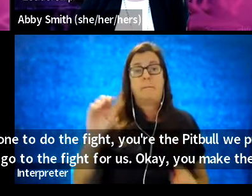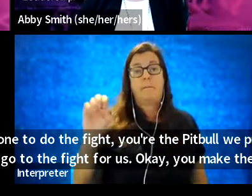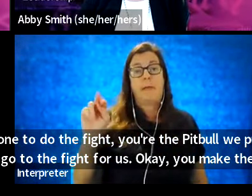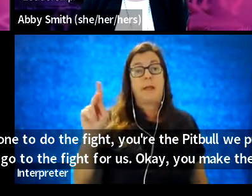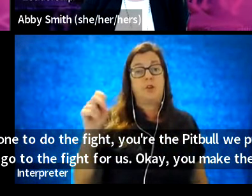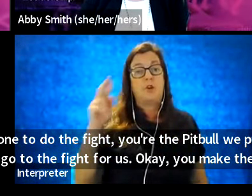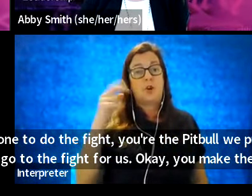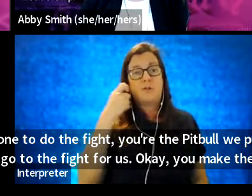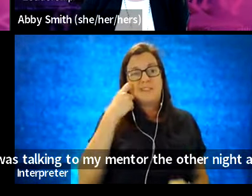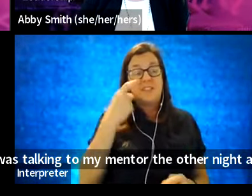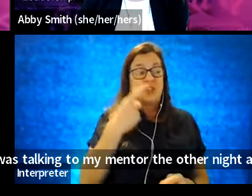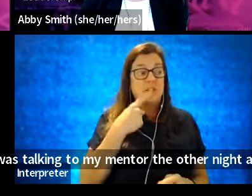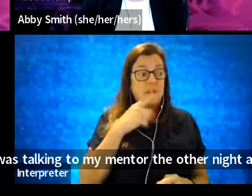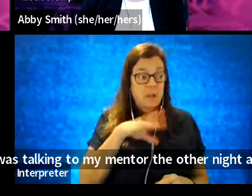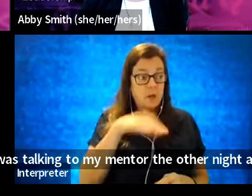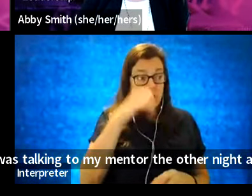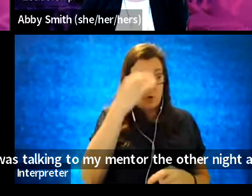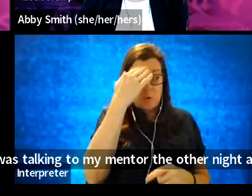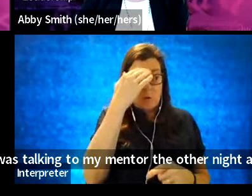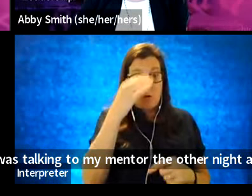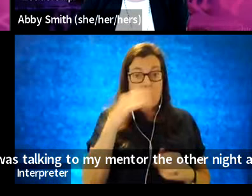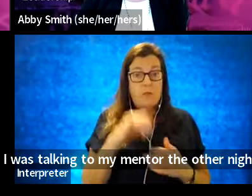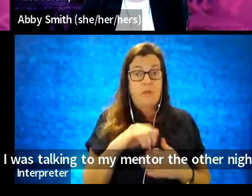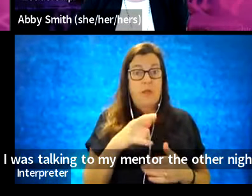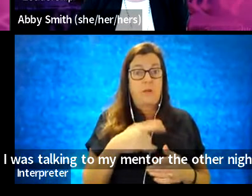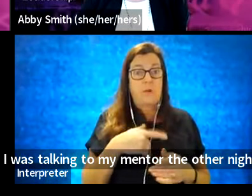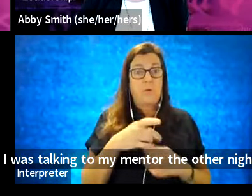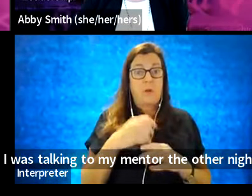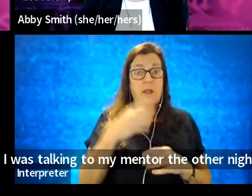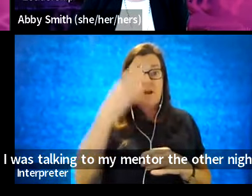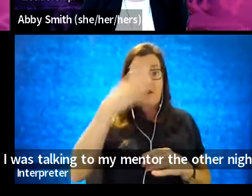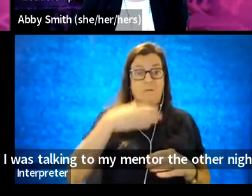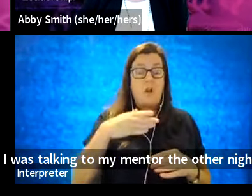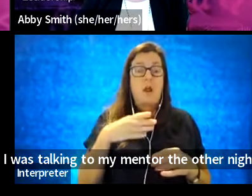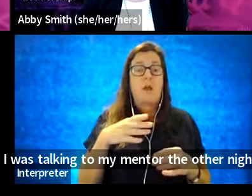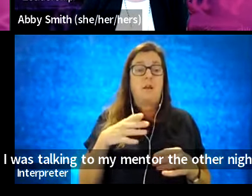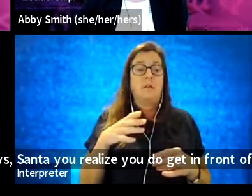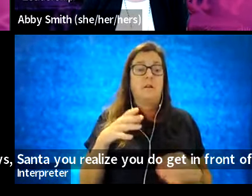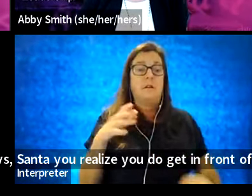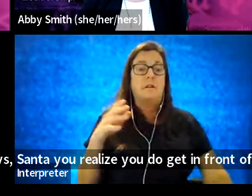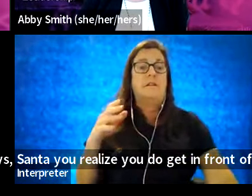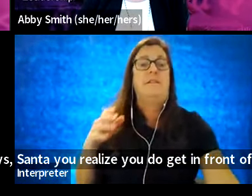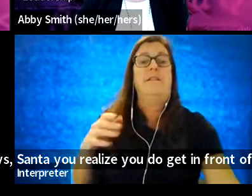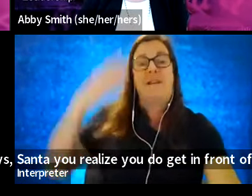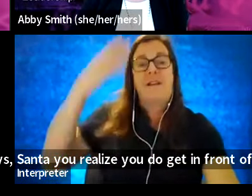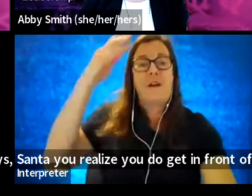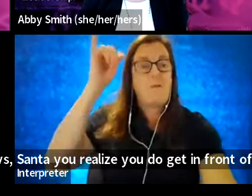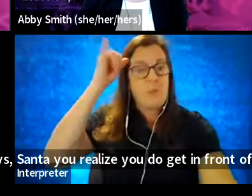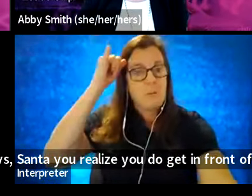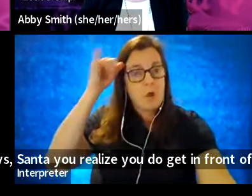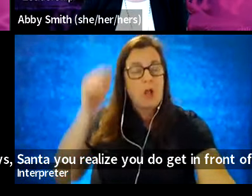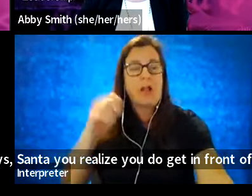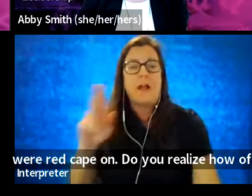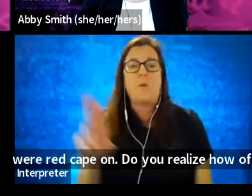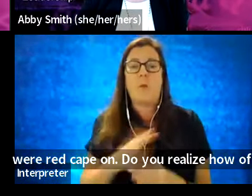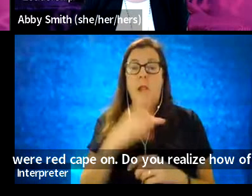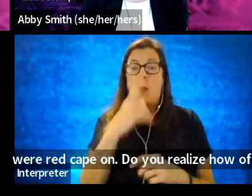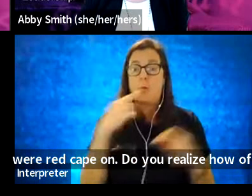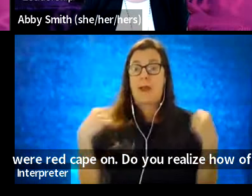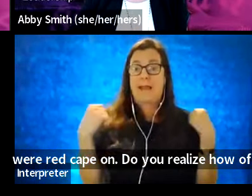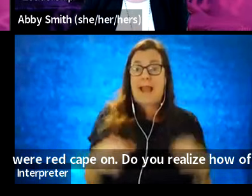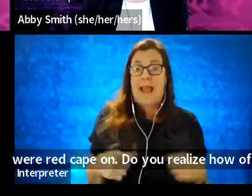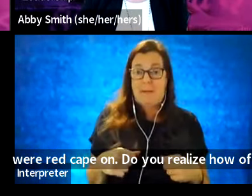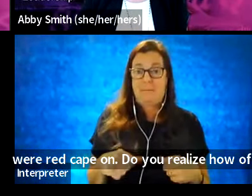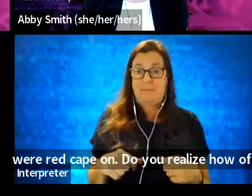says, Zena, you realize you do get in front of the bull with a red cape on? Do you realize how often you do